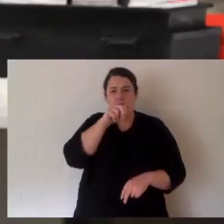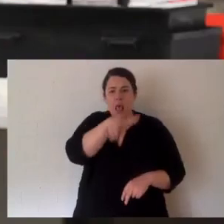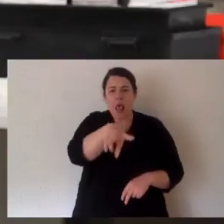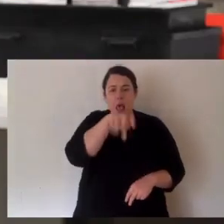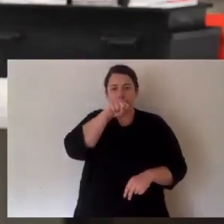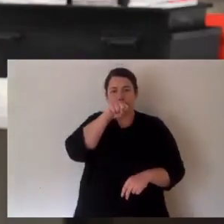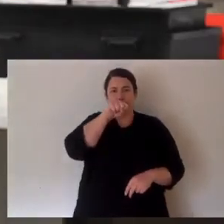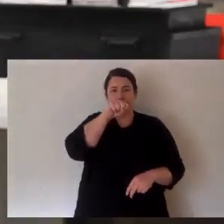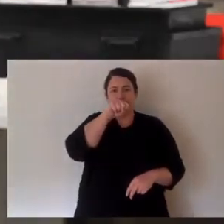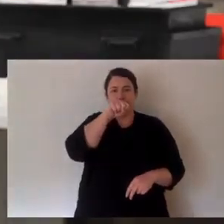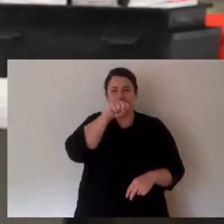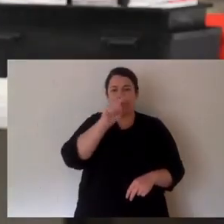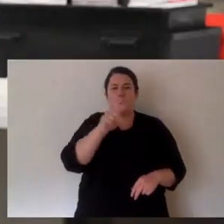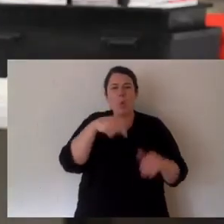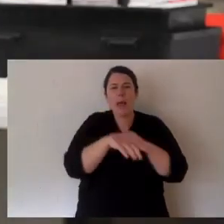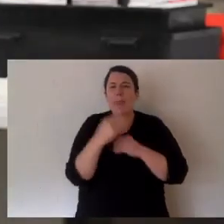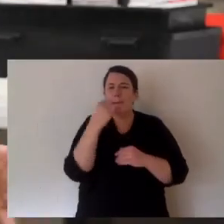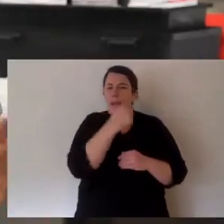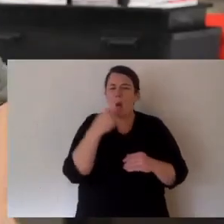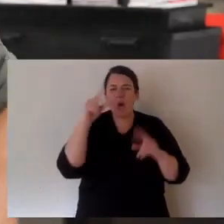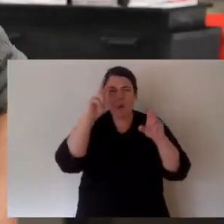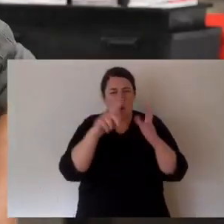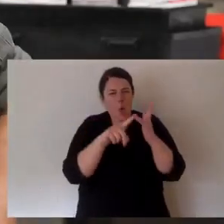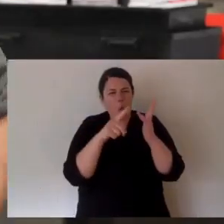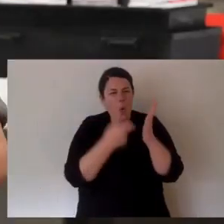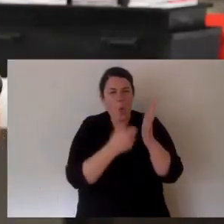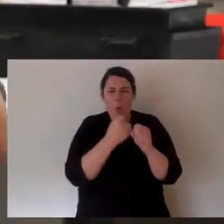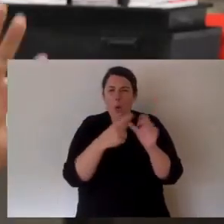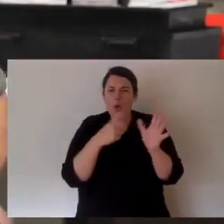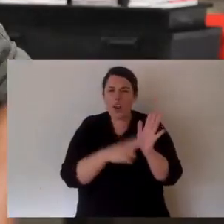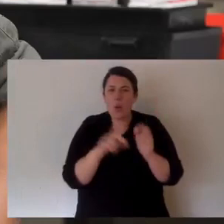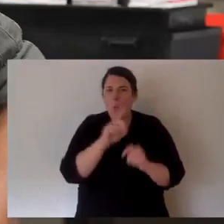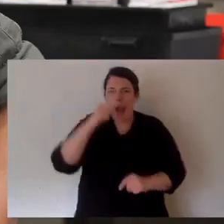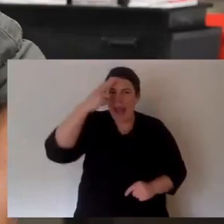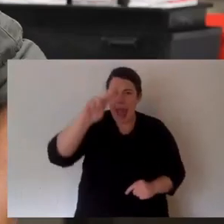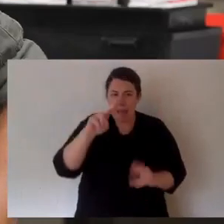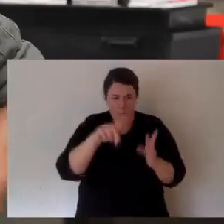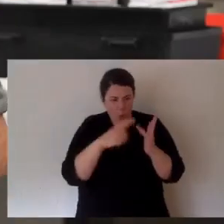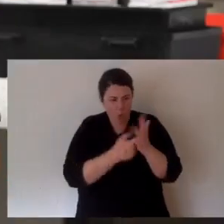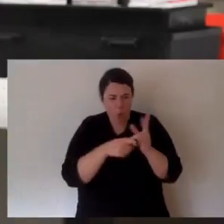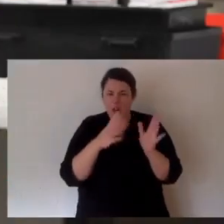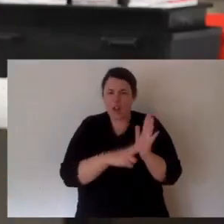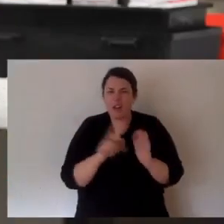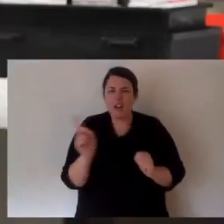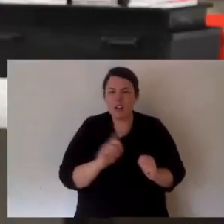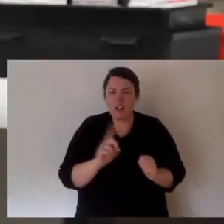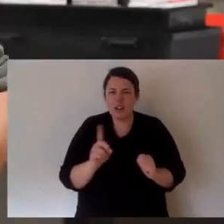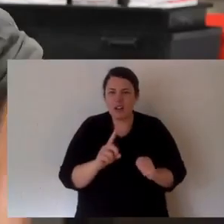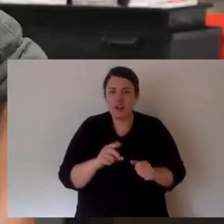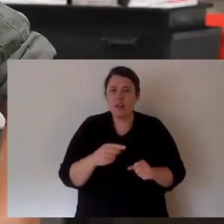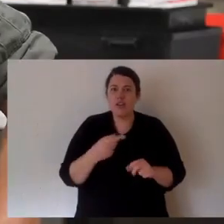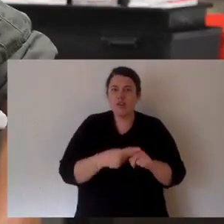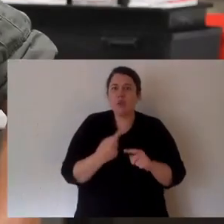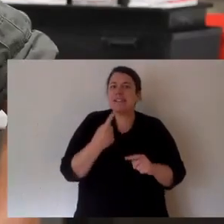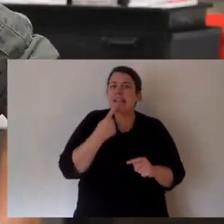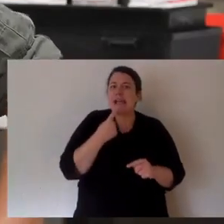do it with a t-shirt. Figure it out just around your arm. Do it with your mum and dad so everyone can learn. And let me know that you've done both of